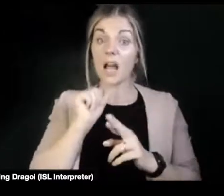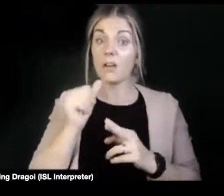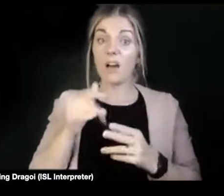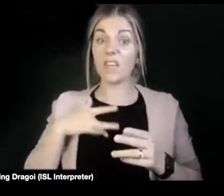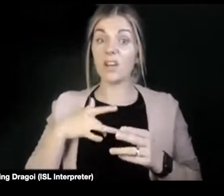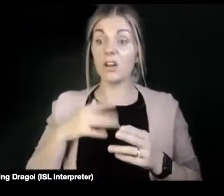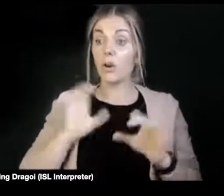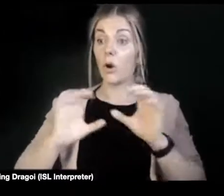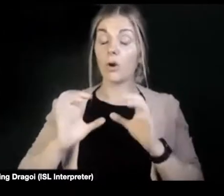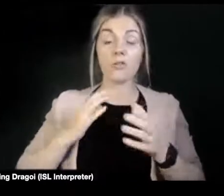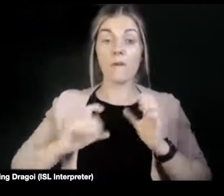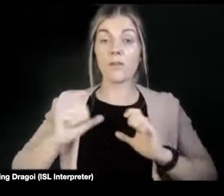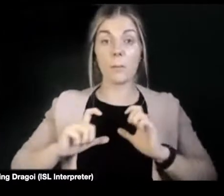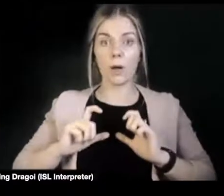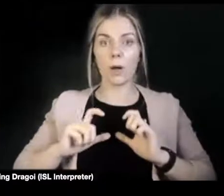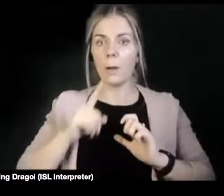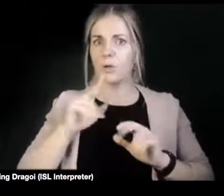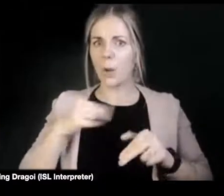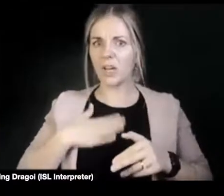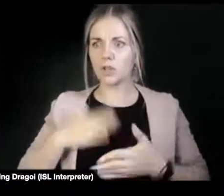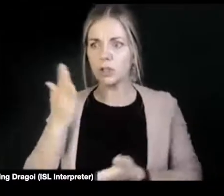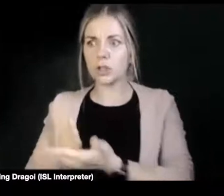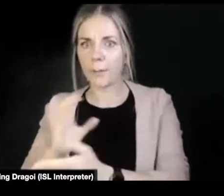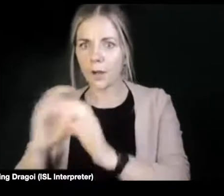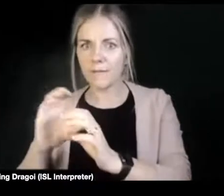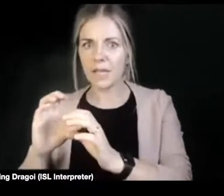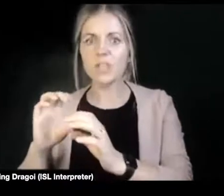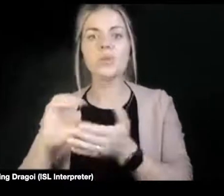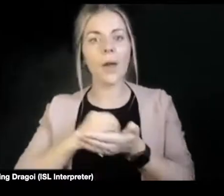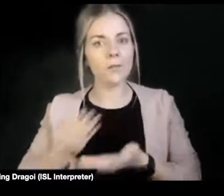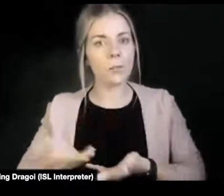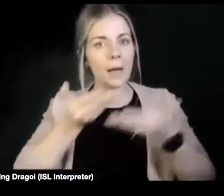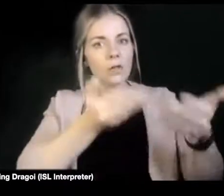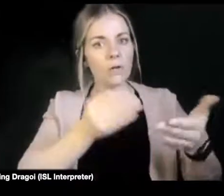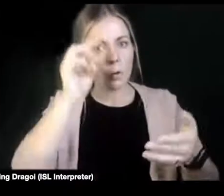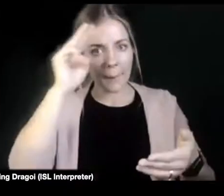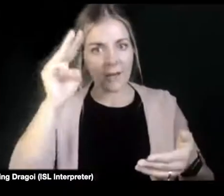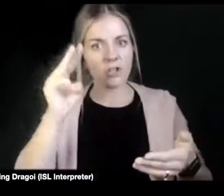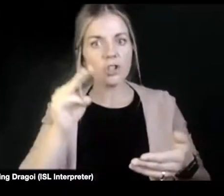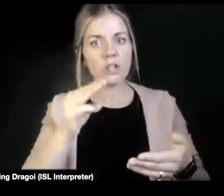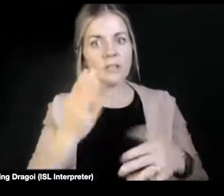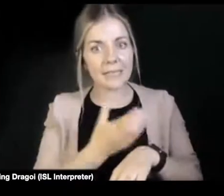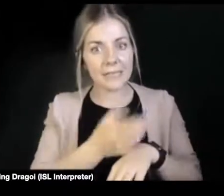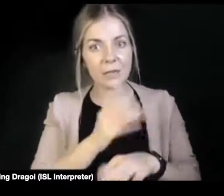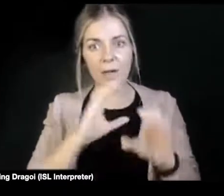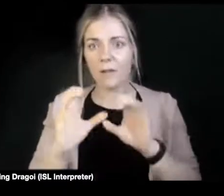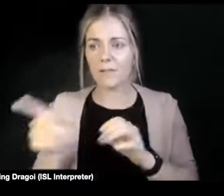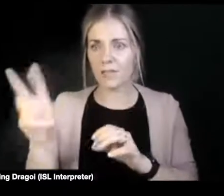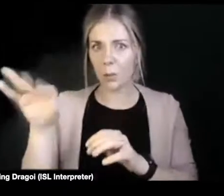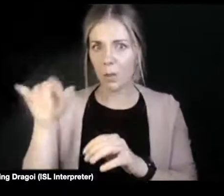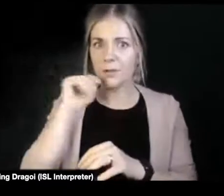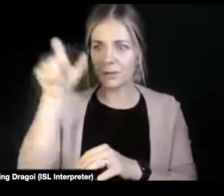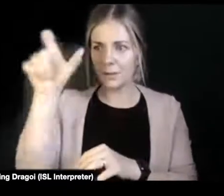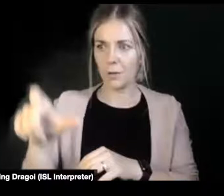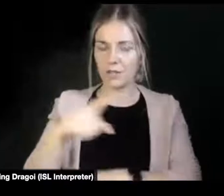about it. Going and speaking to somebody else. But actually, I feel very strongly about this, is if you become a carer and working in